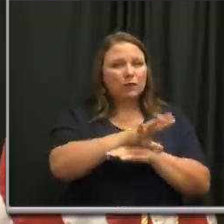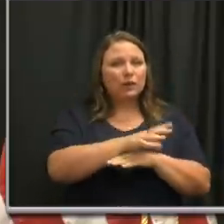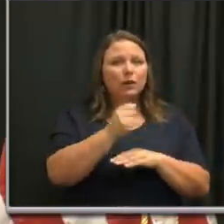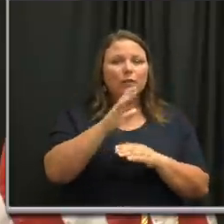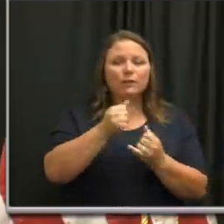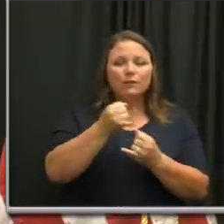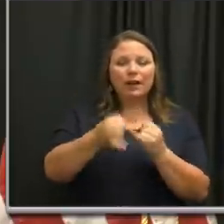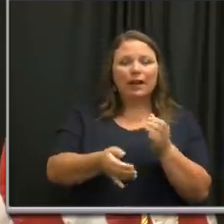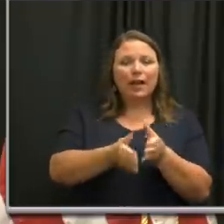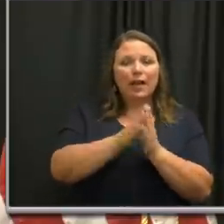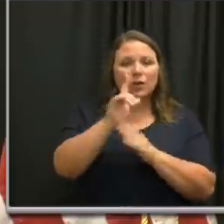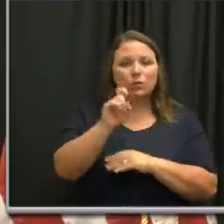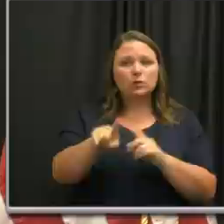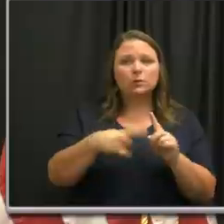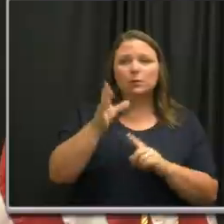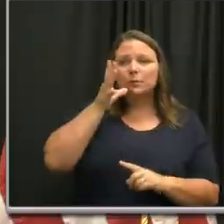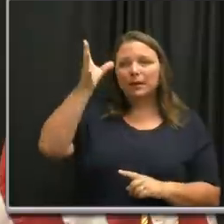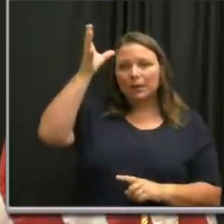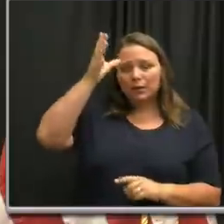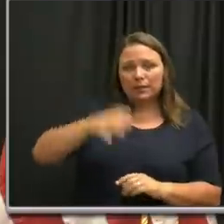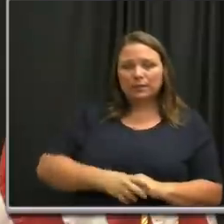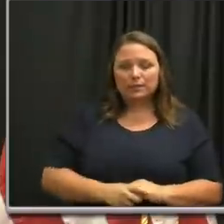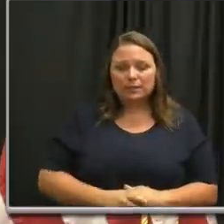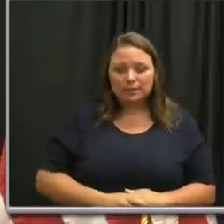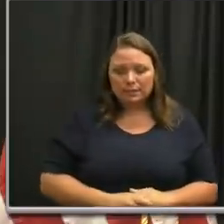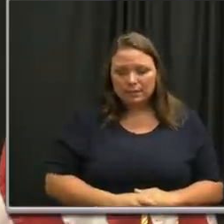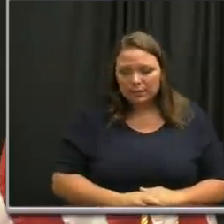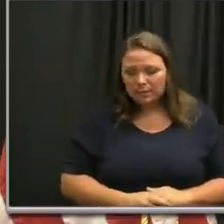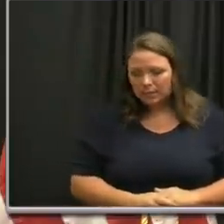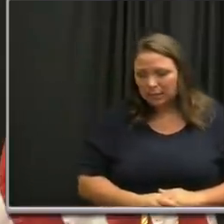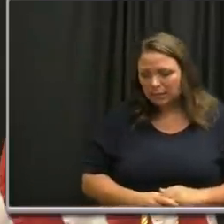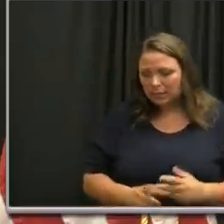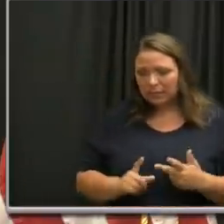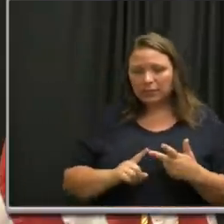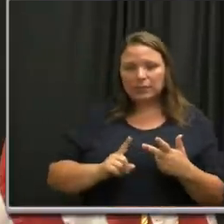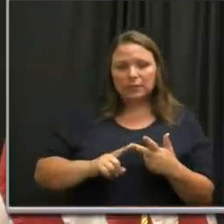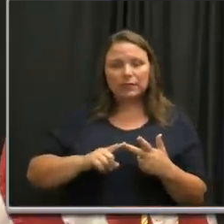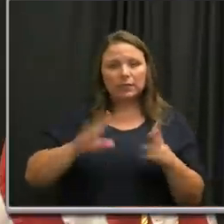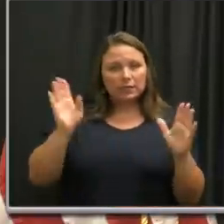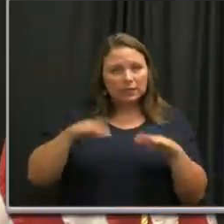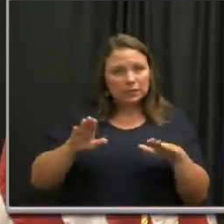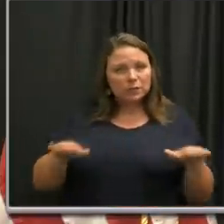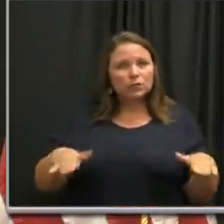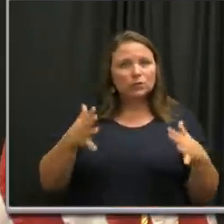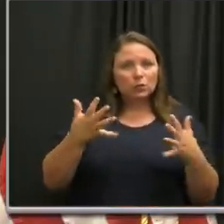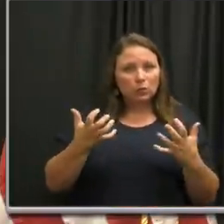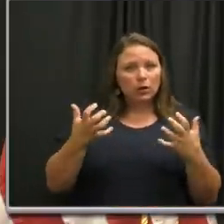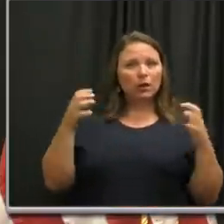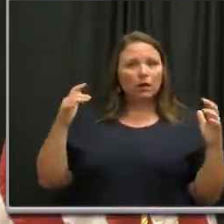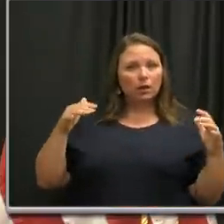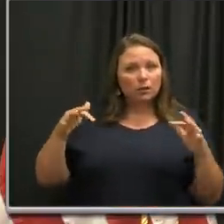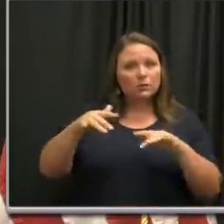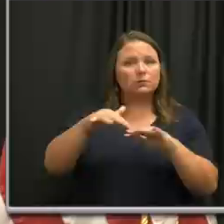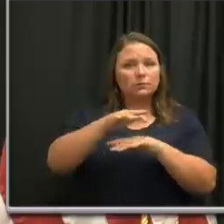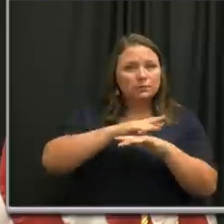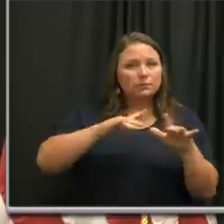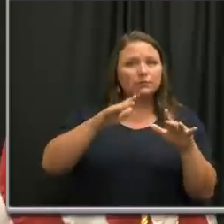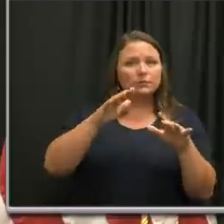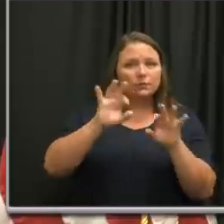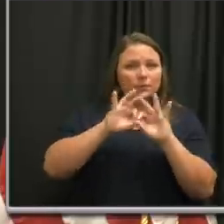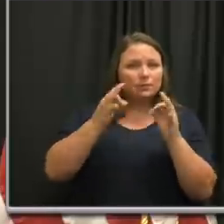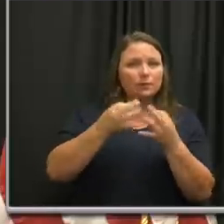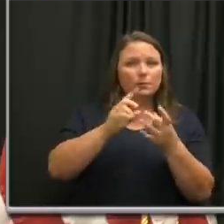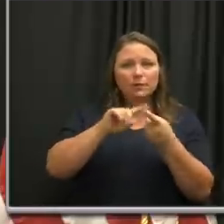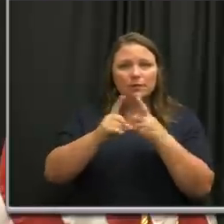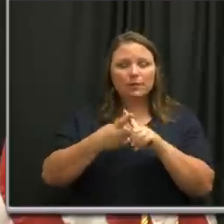wanted to ask a question on behalf of parents, as children are wanting to gather this time of year, if you